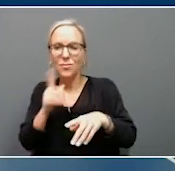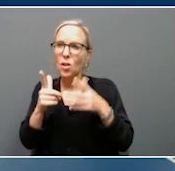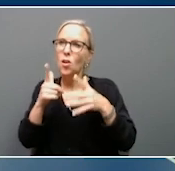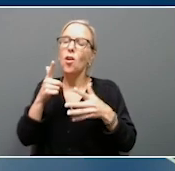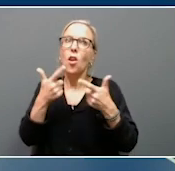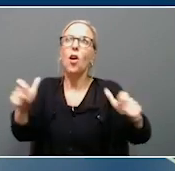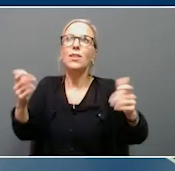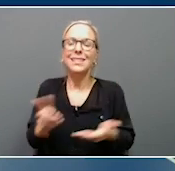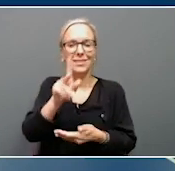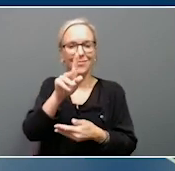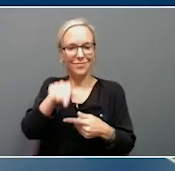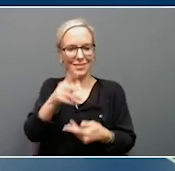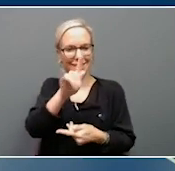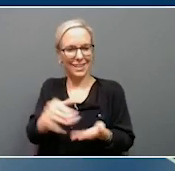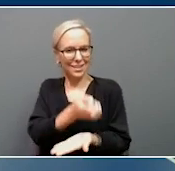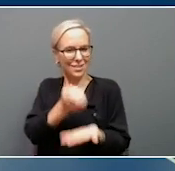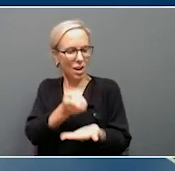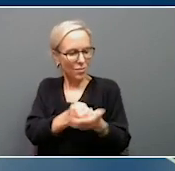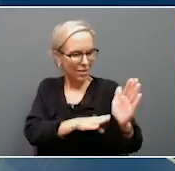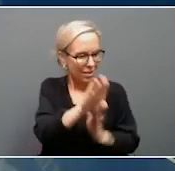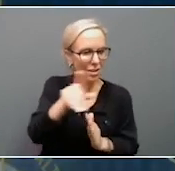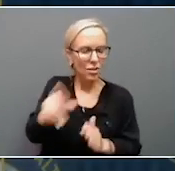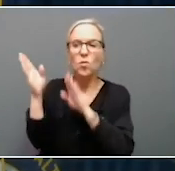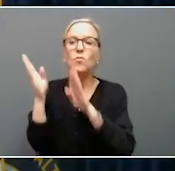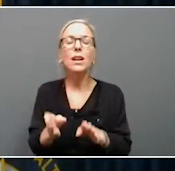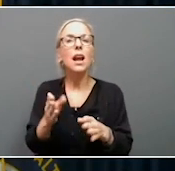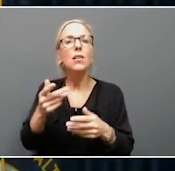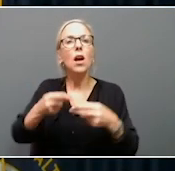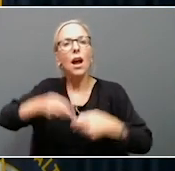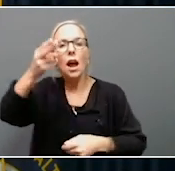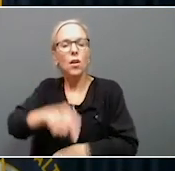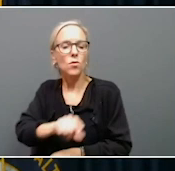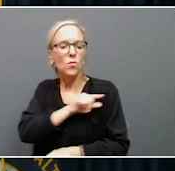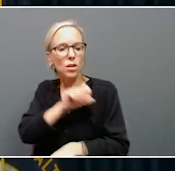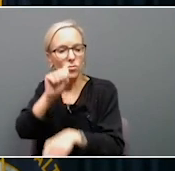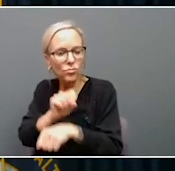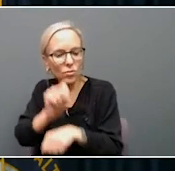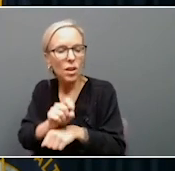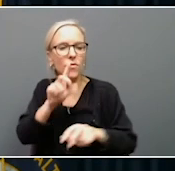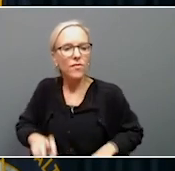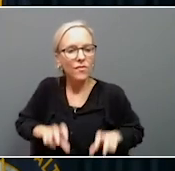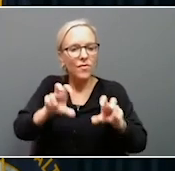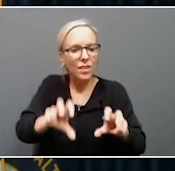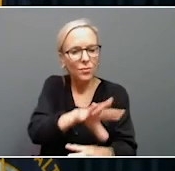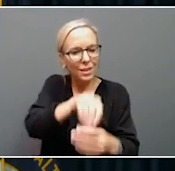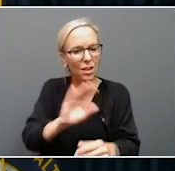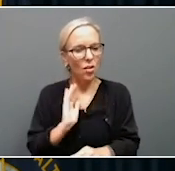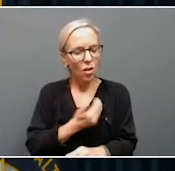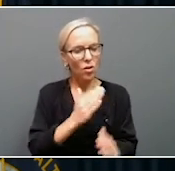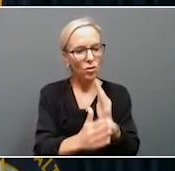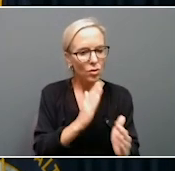the rapidly growing EV sector bringing high quality jobs and investment to our communities, we are setting up Kentucky for sustained